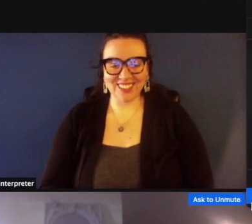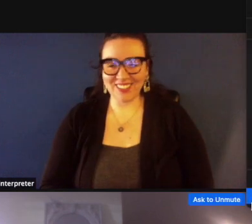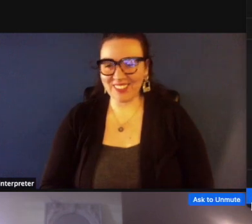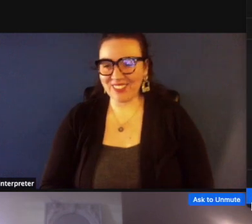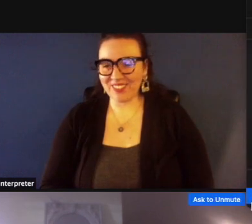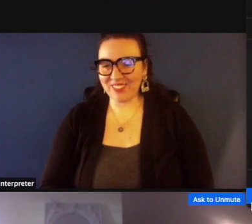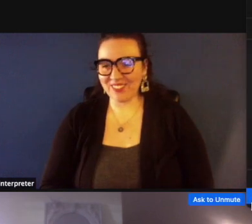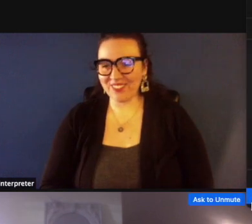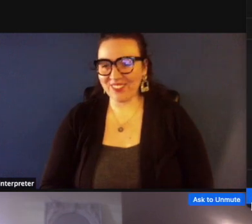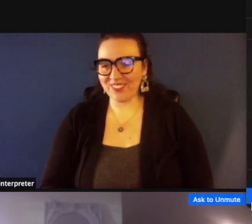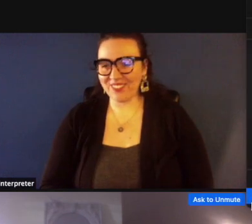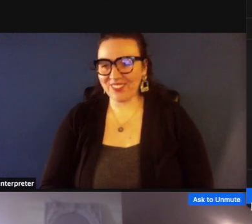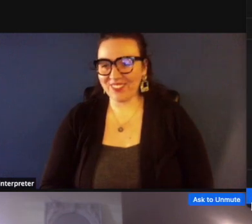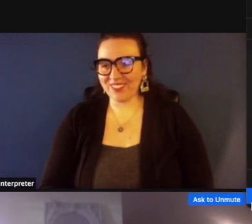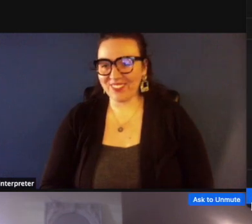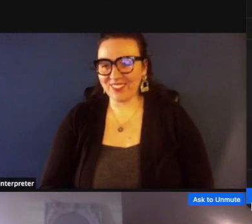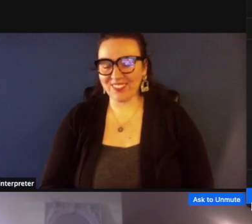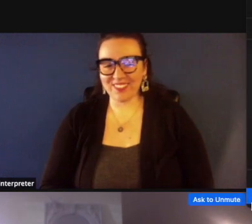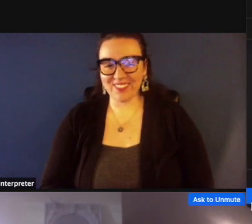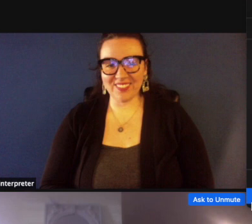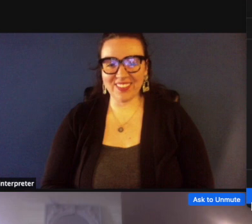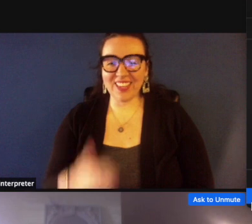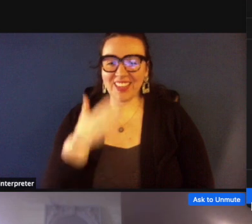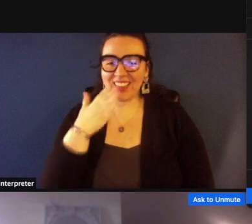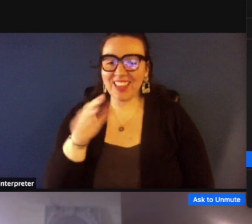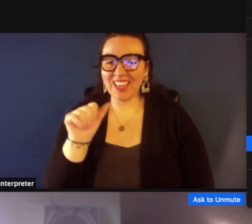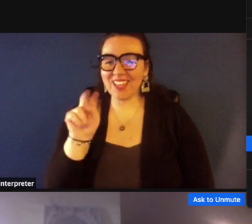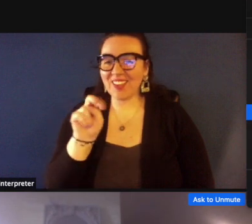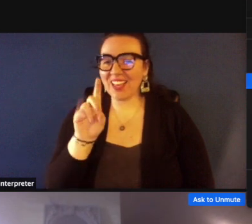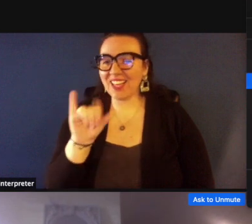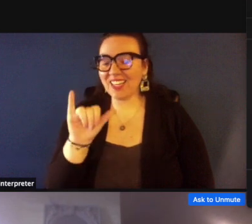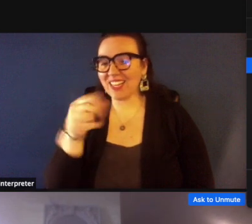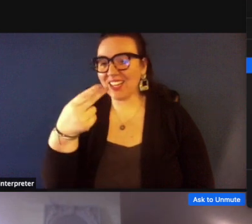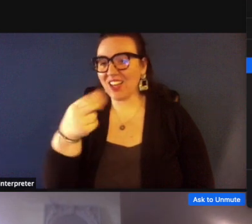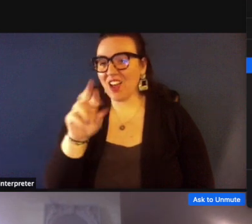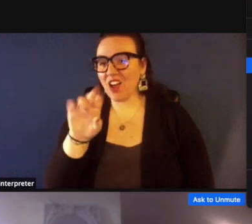thank you andy do you does the harshaw family want to say anything